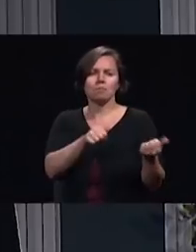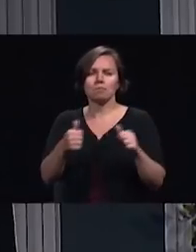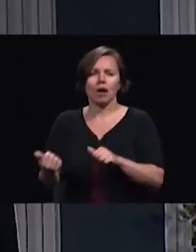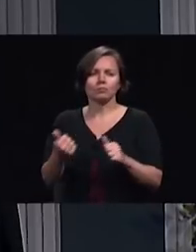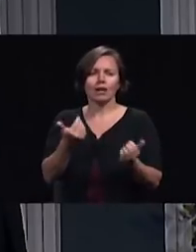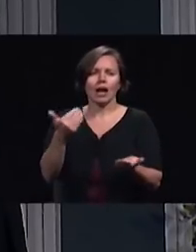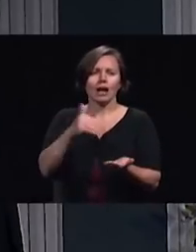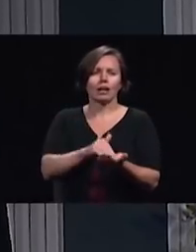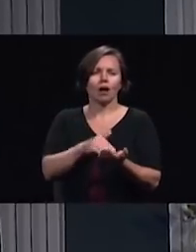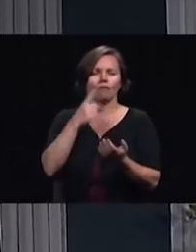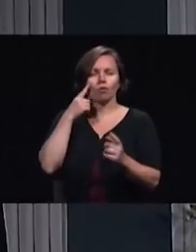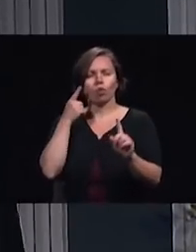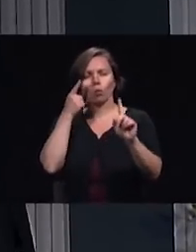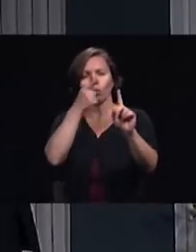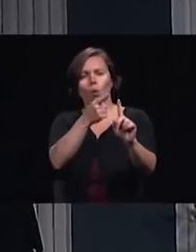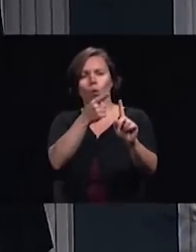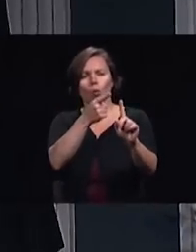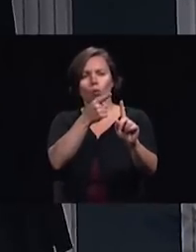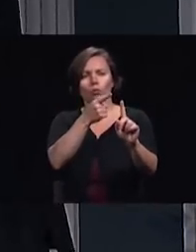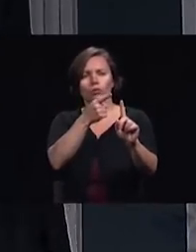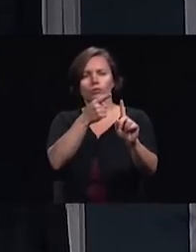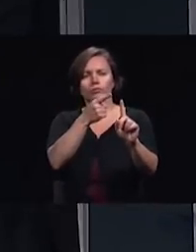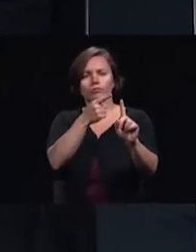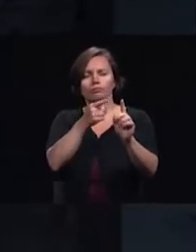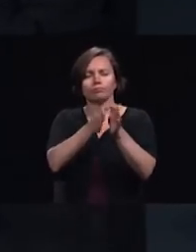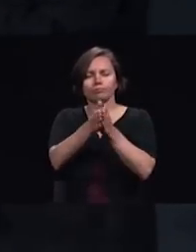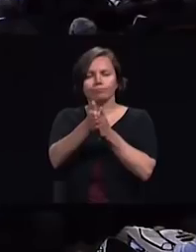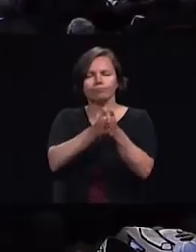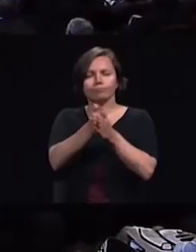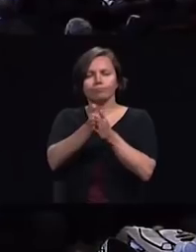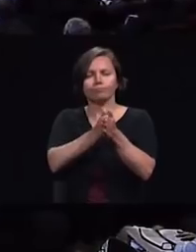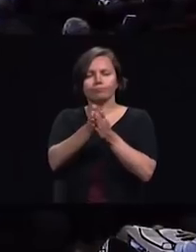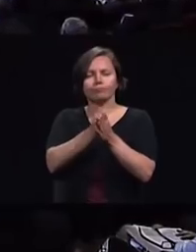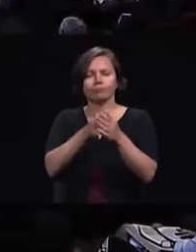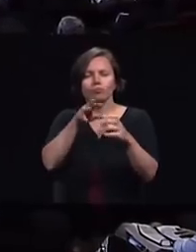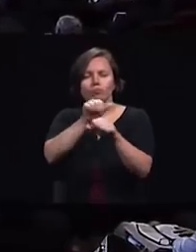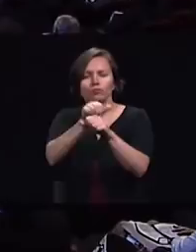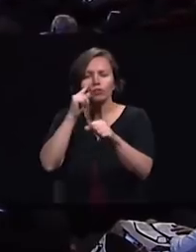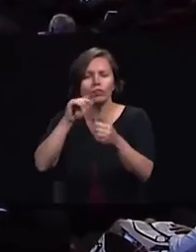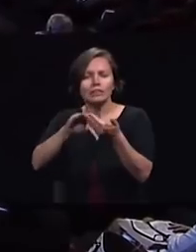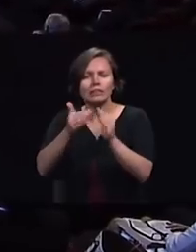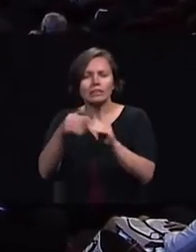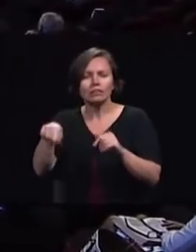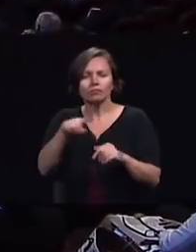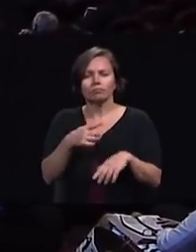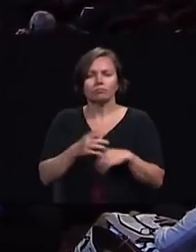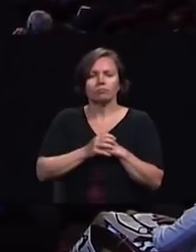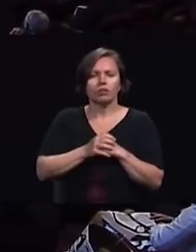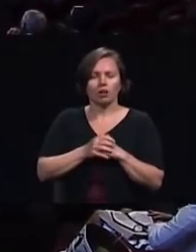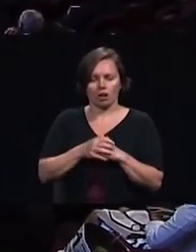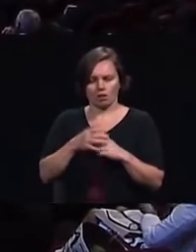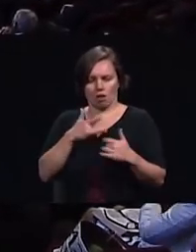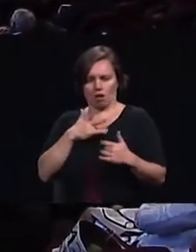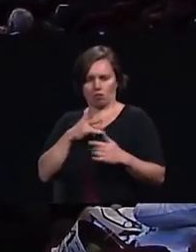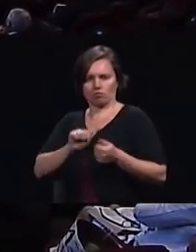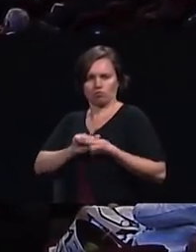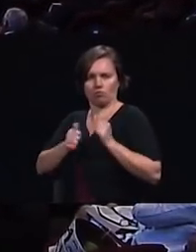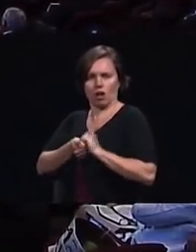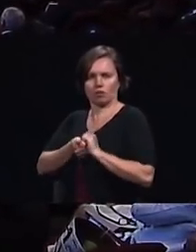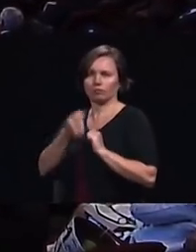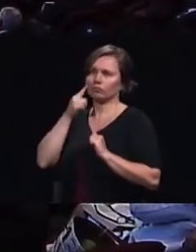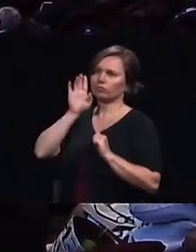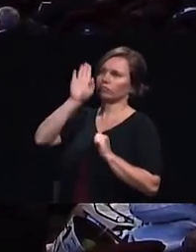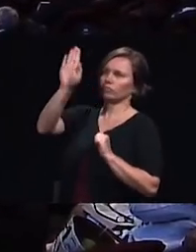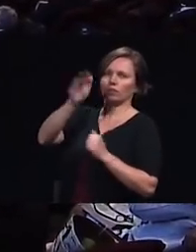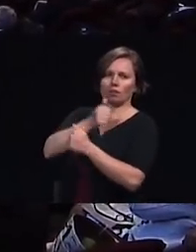mission to the cities to have our hearts converted for his compassion for those who are lost and